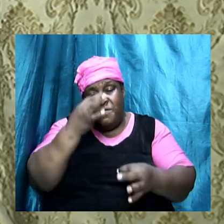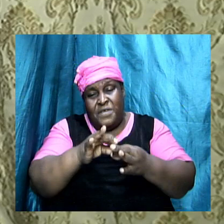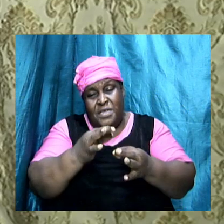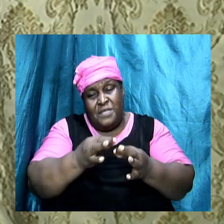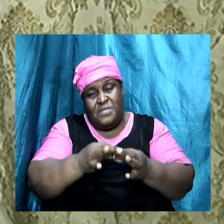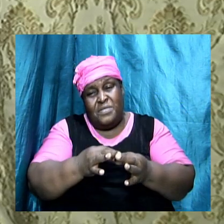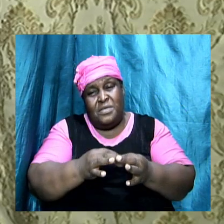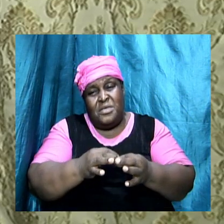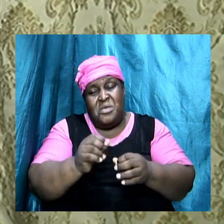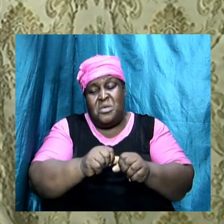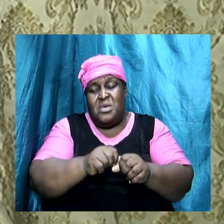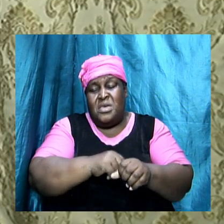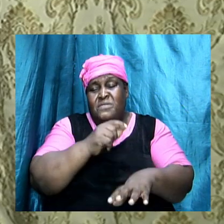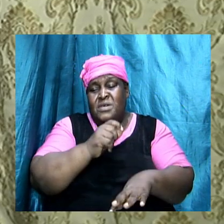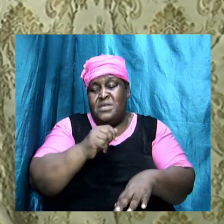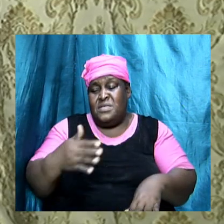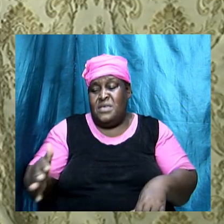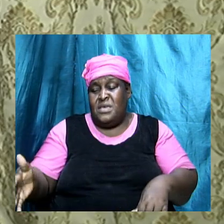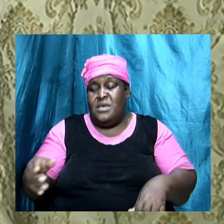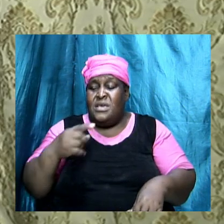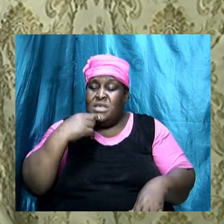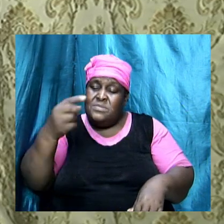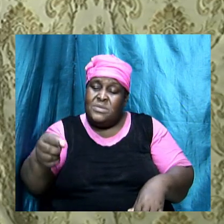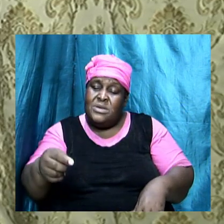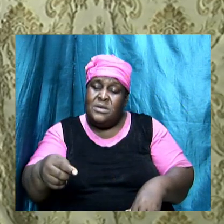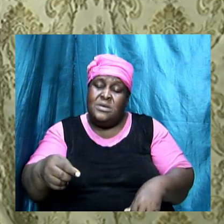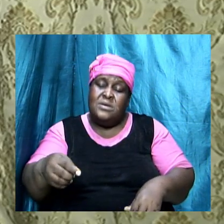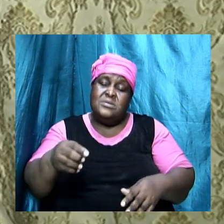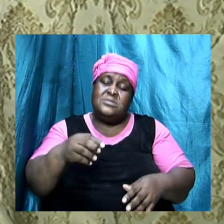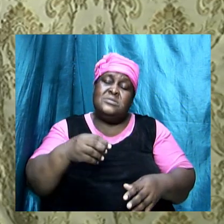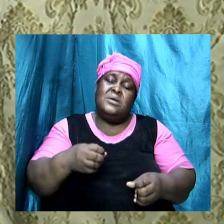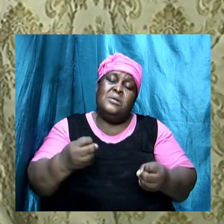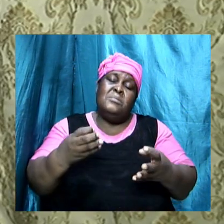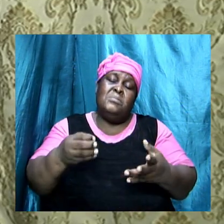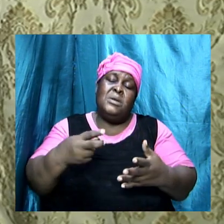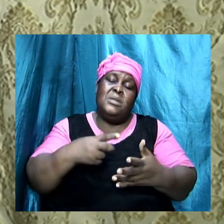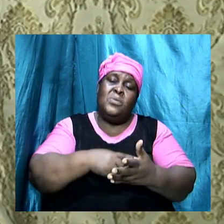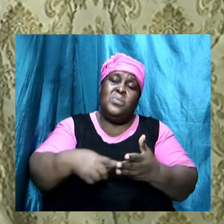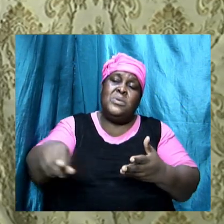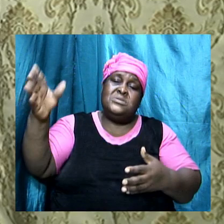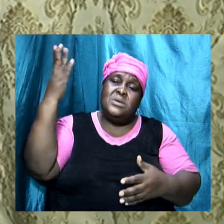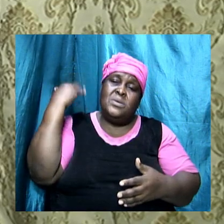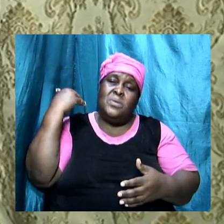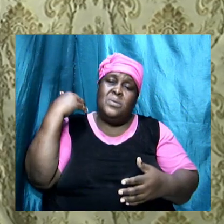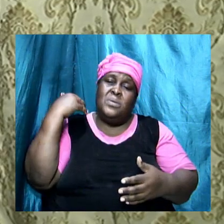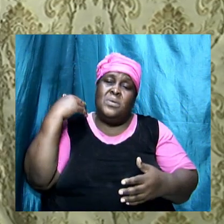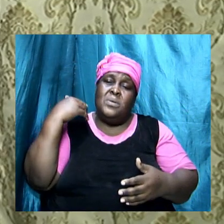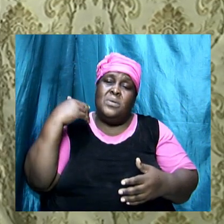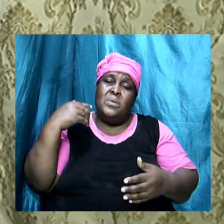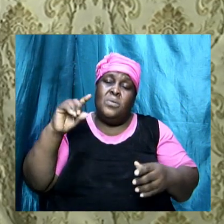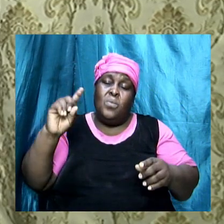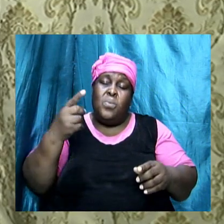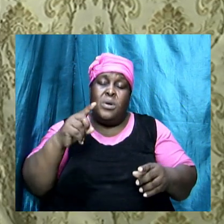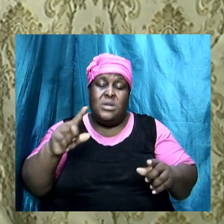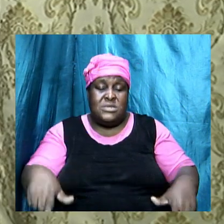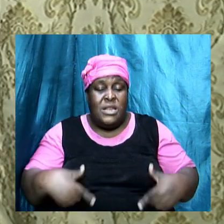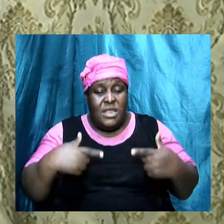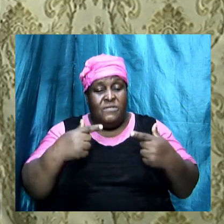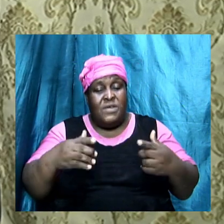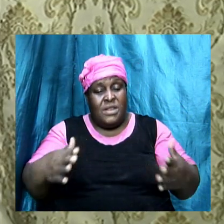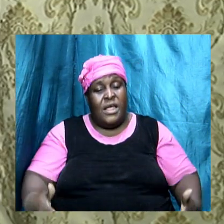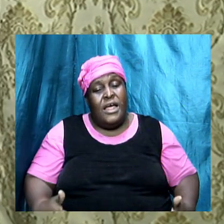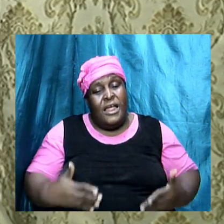spoke about some weeks ago, repentance, water, baptism, in filling of the Holy Ghost, once you are living the life that is holy,